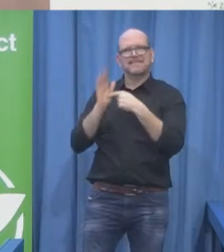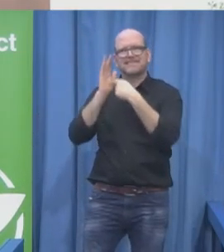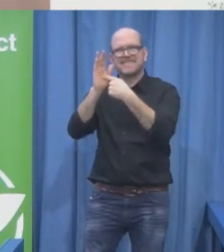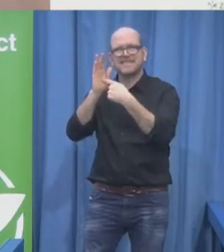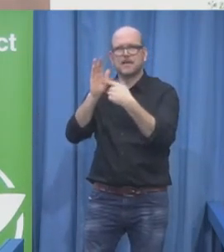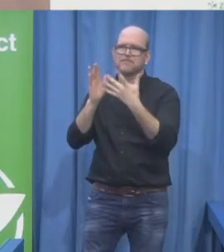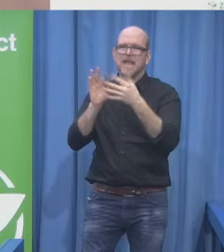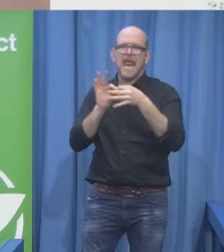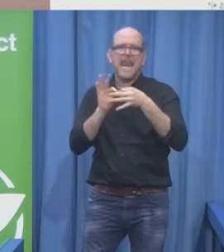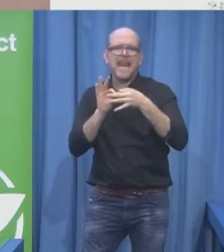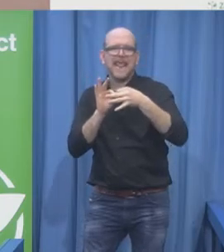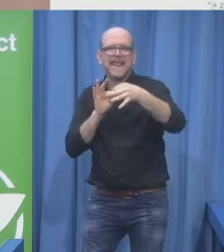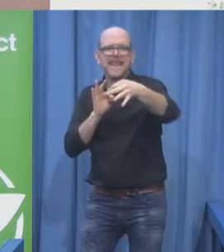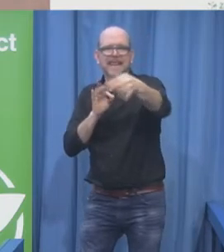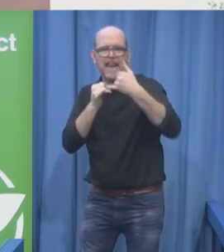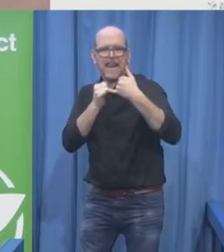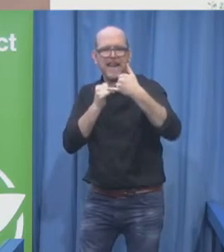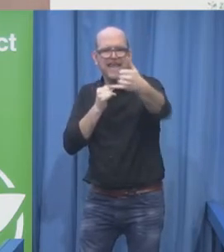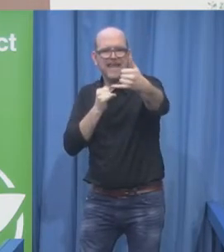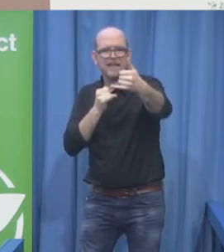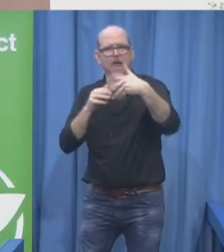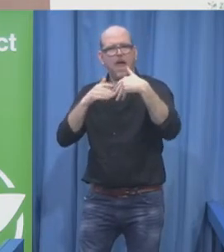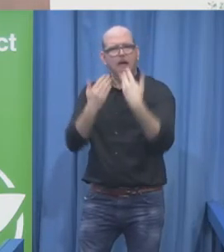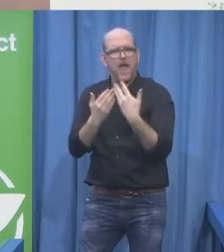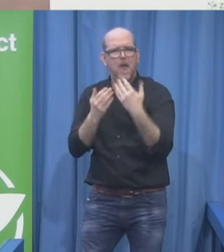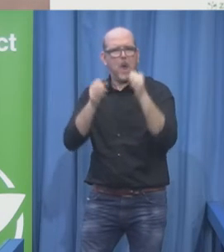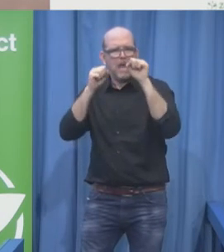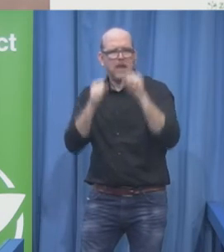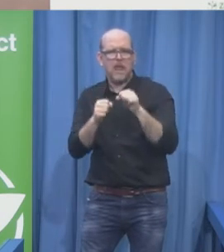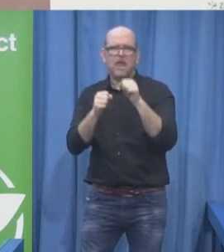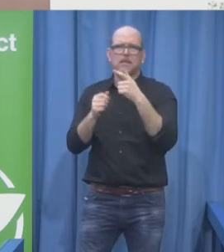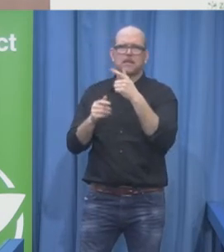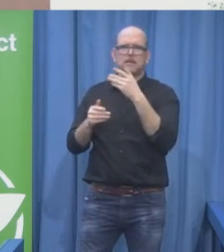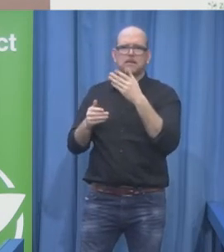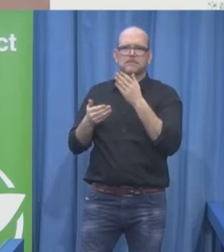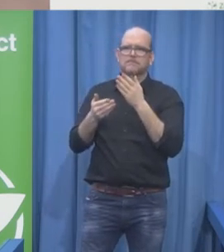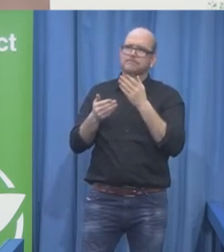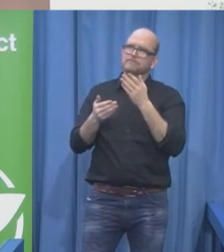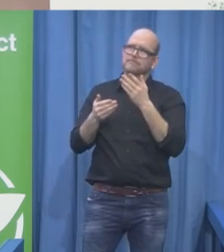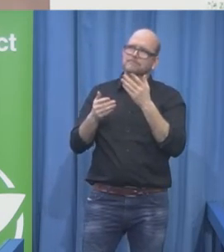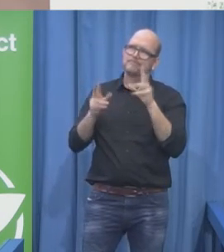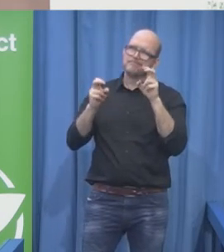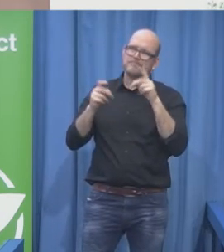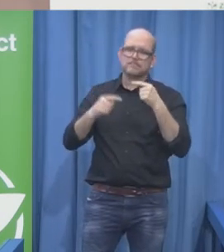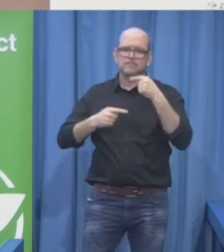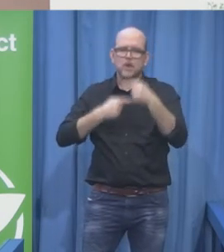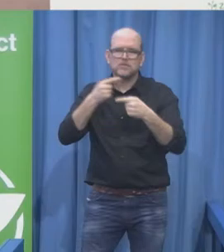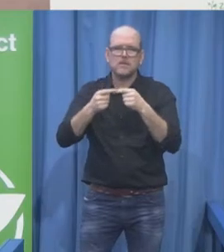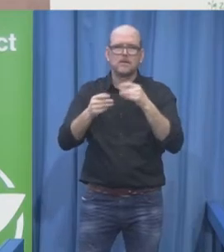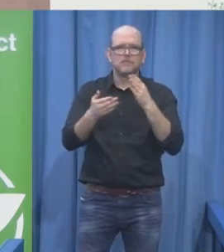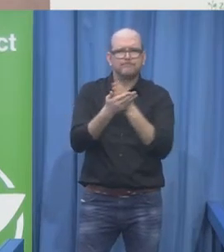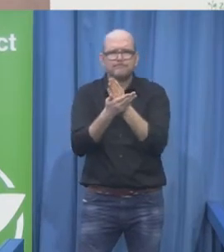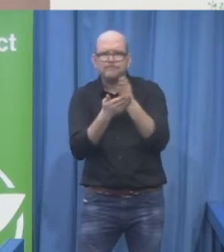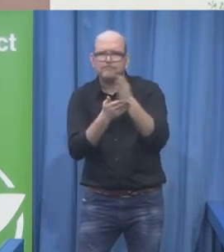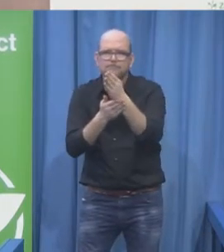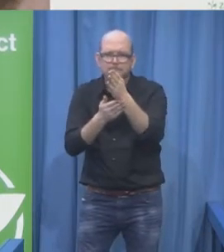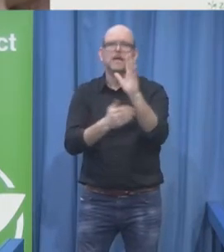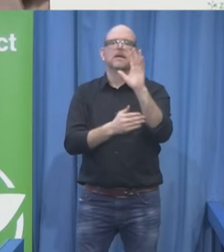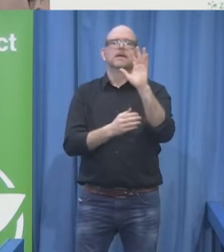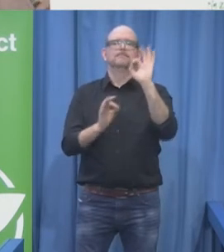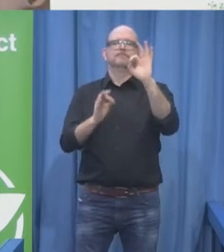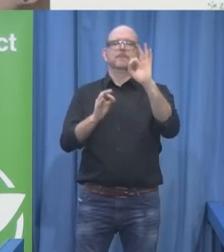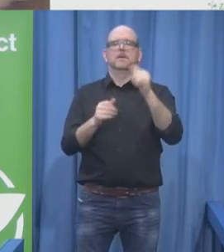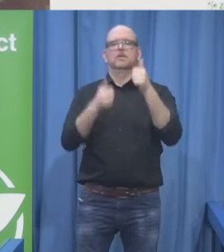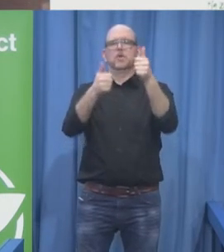And what I see happening lately is that while governments and the international world are going towards a certain direction, the private